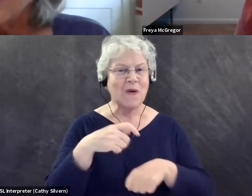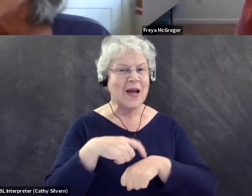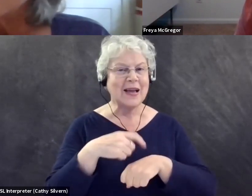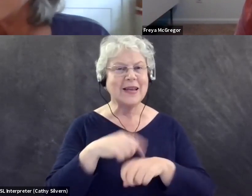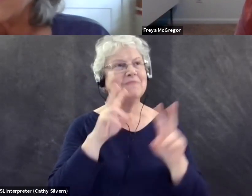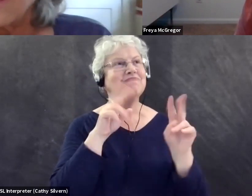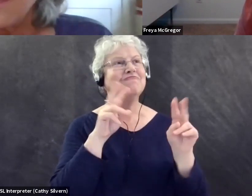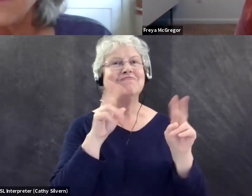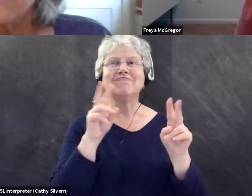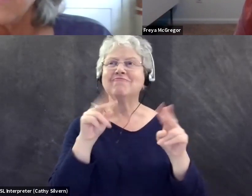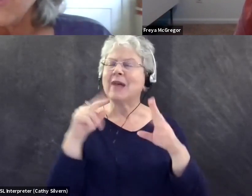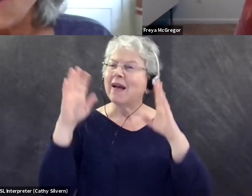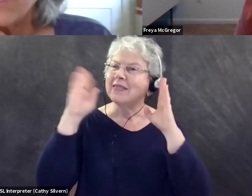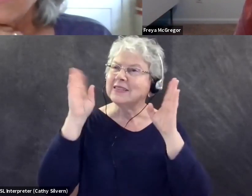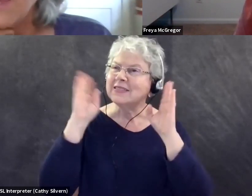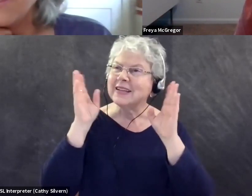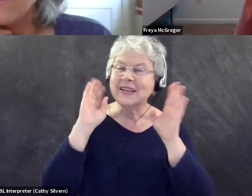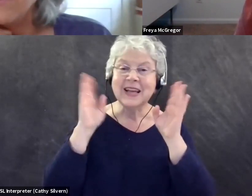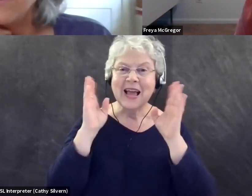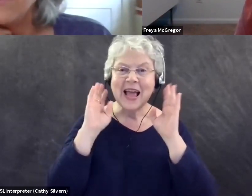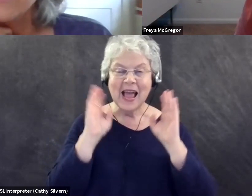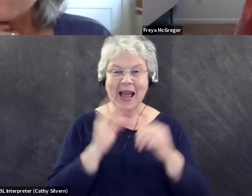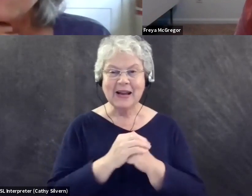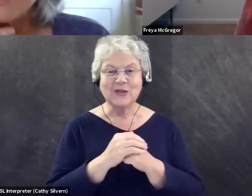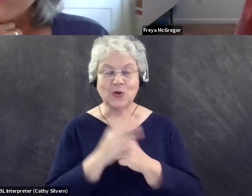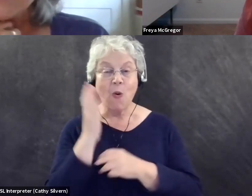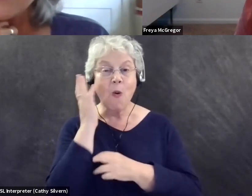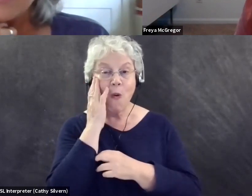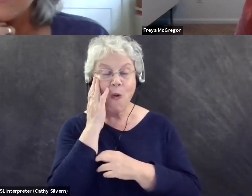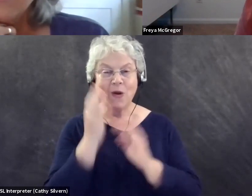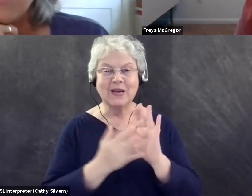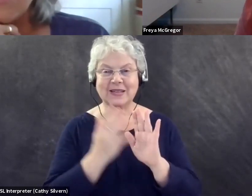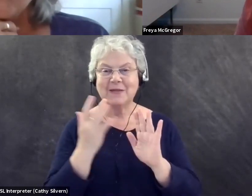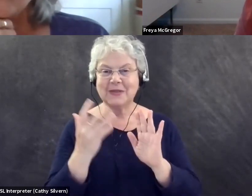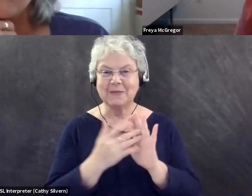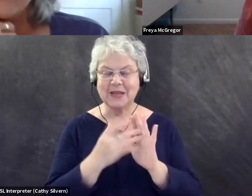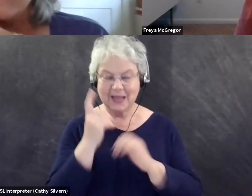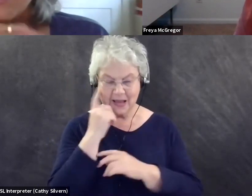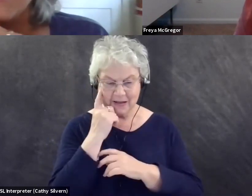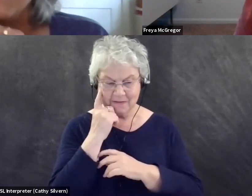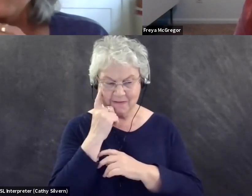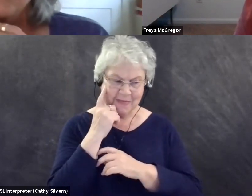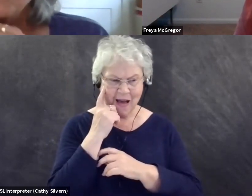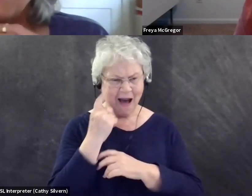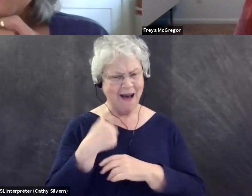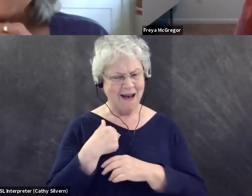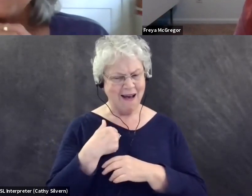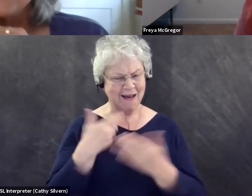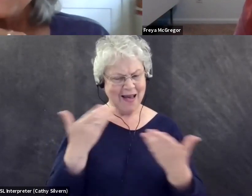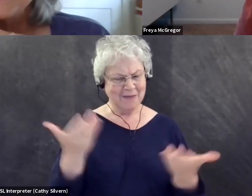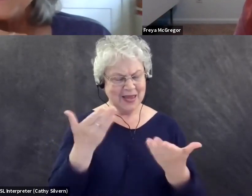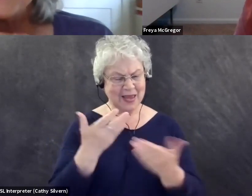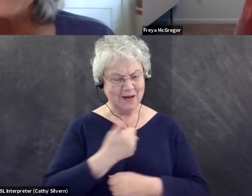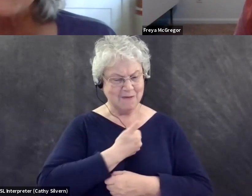looking and listening and knowing that sometimes I try to think I'm here. am by